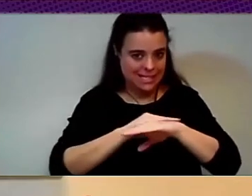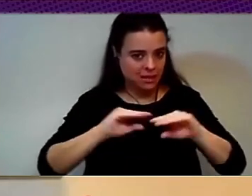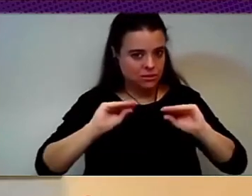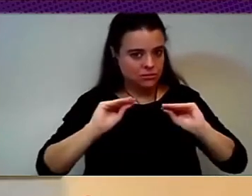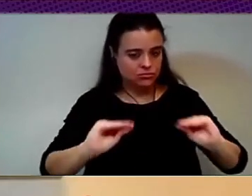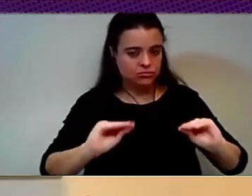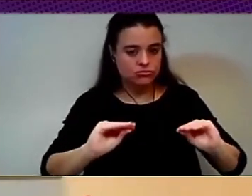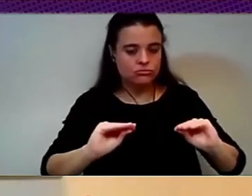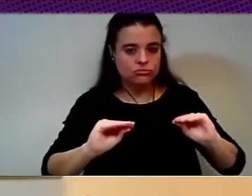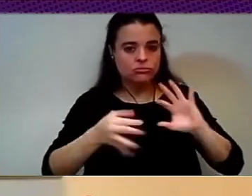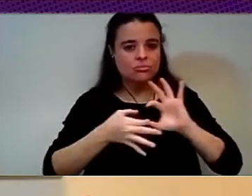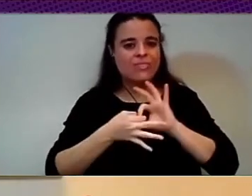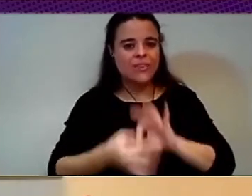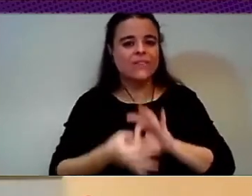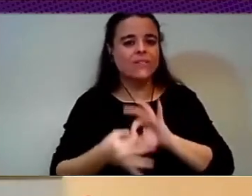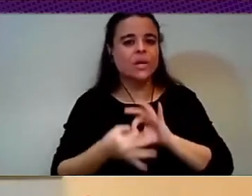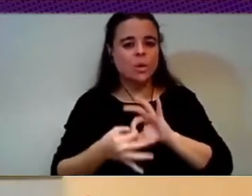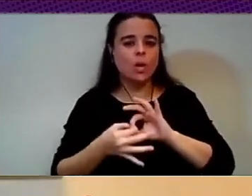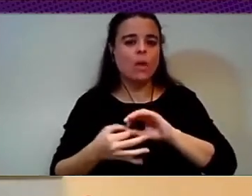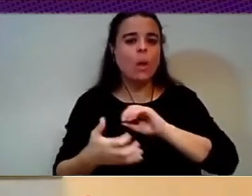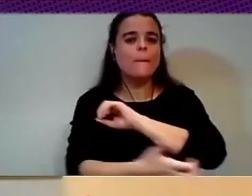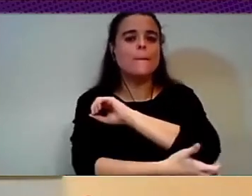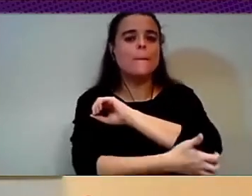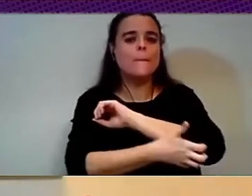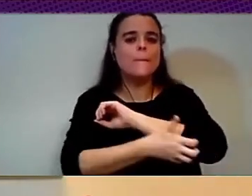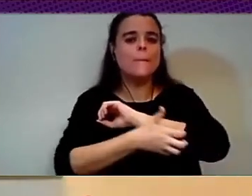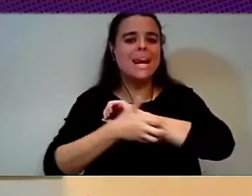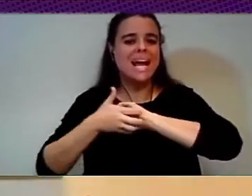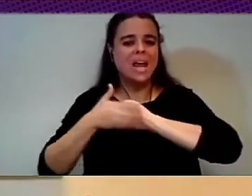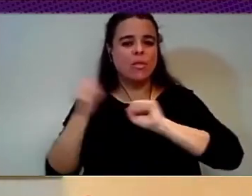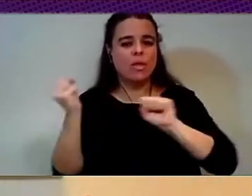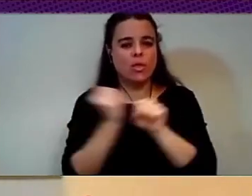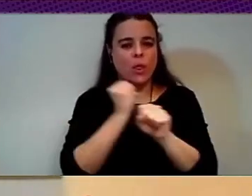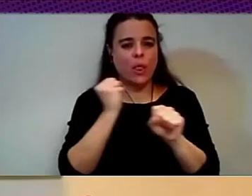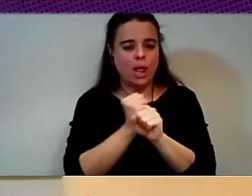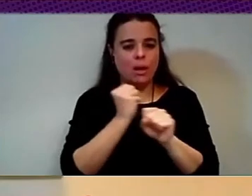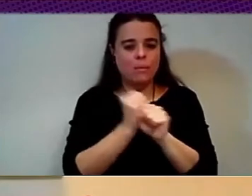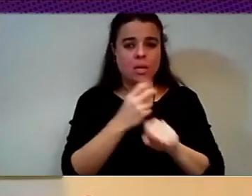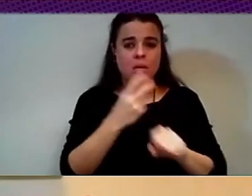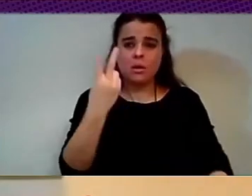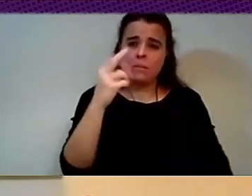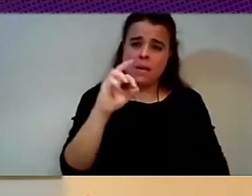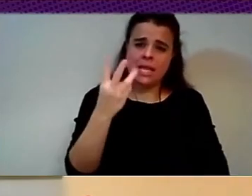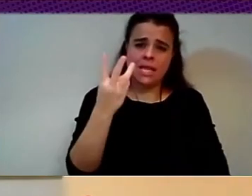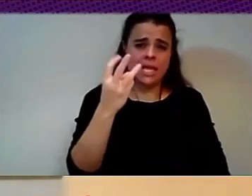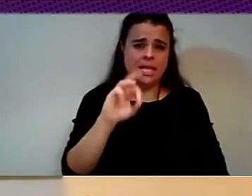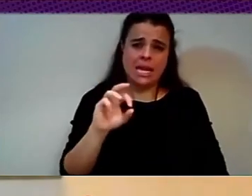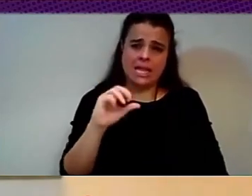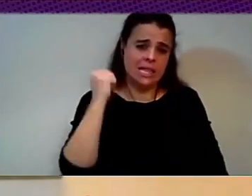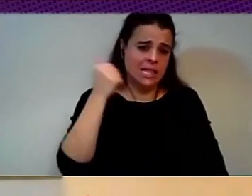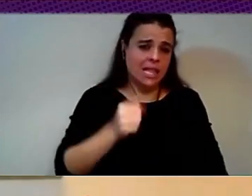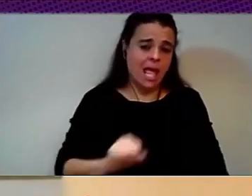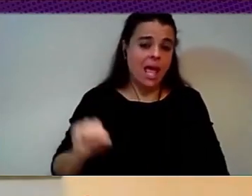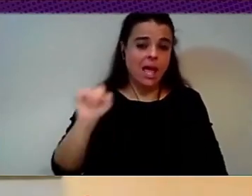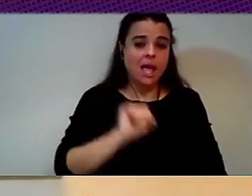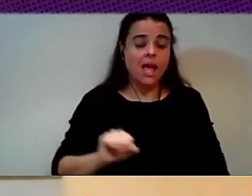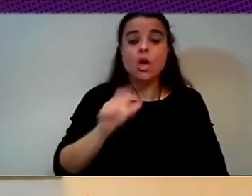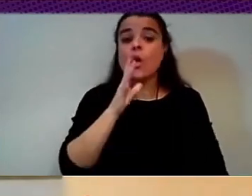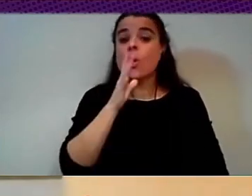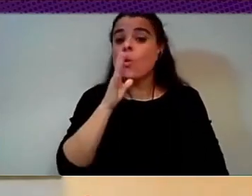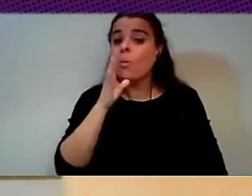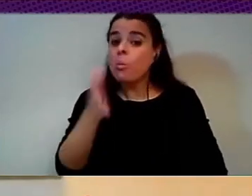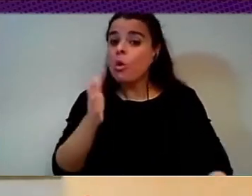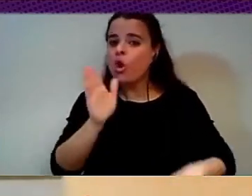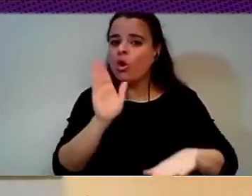over the last 20, 30 years, obviously, as you say, to neoliberal policies, to actually the